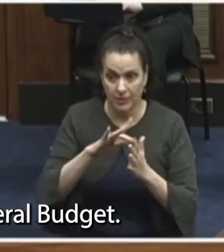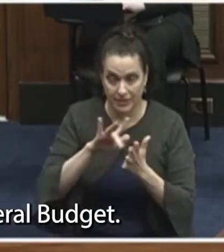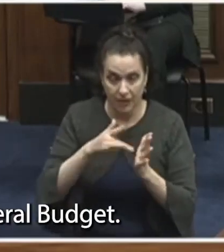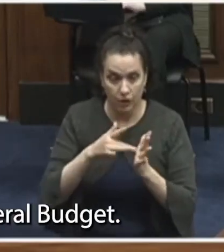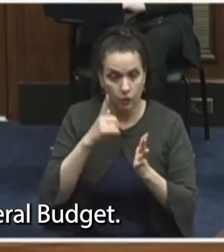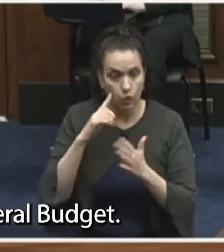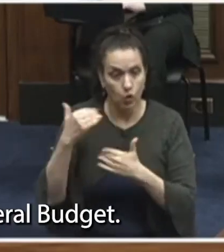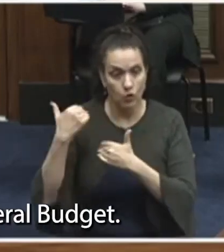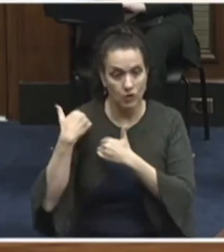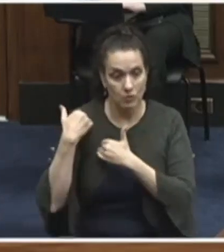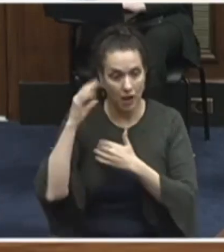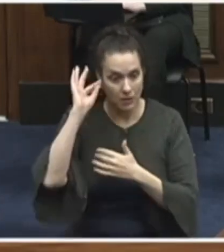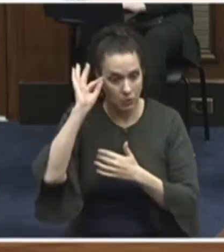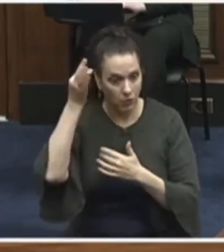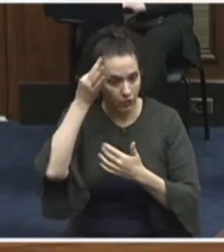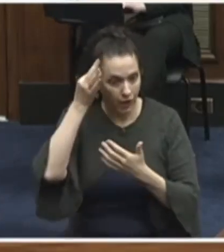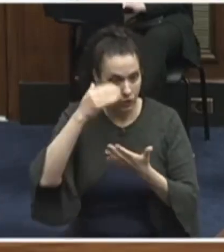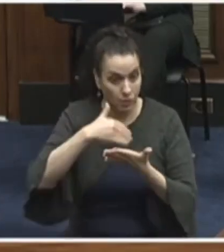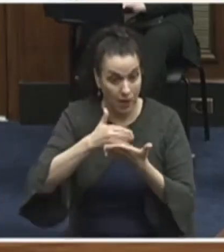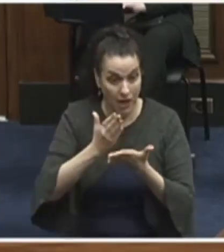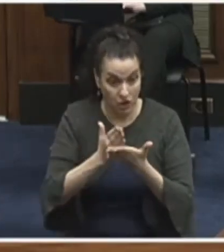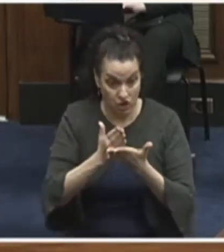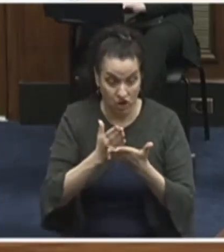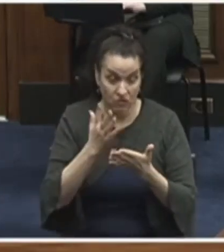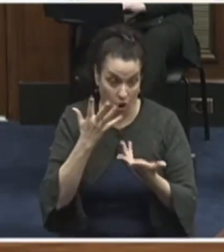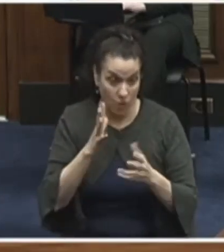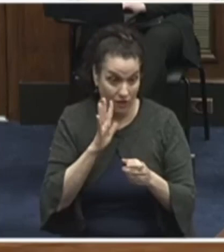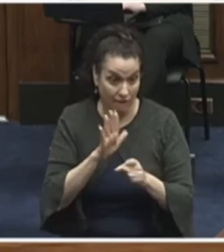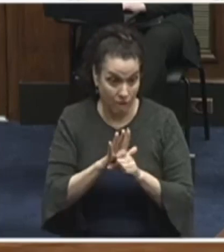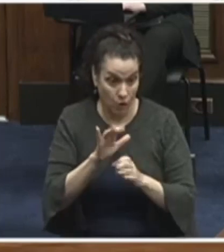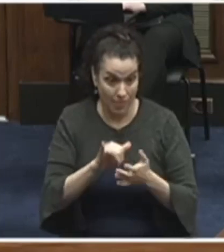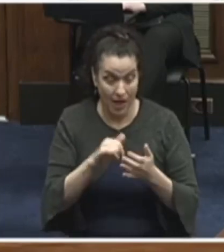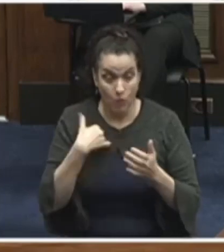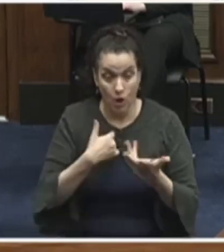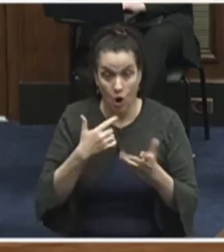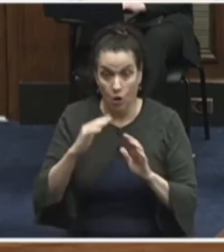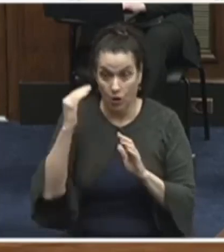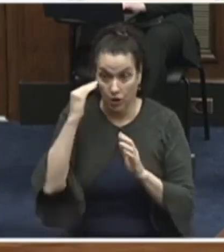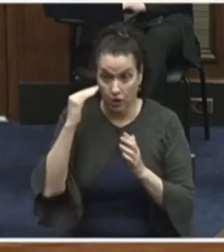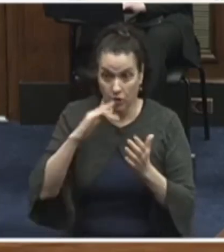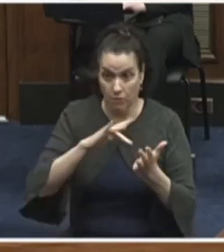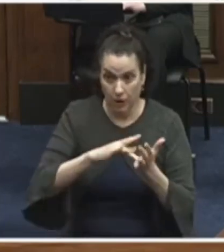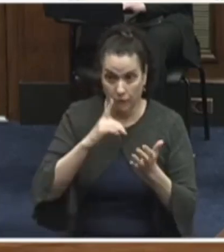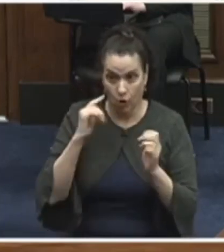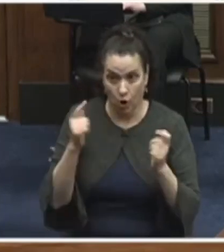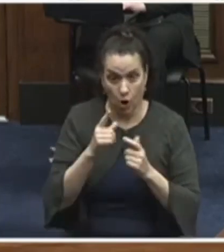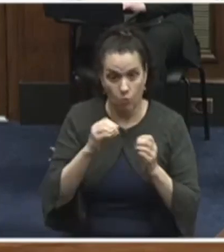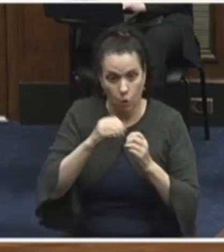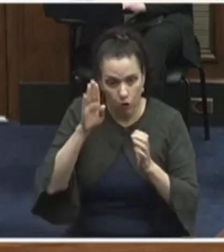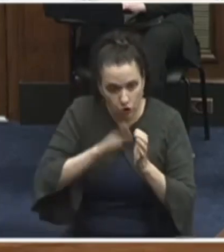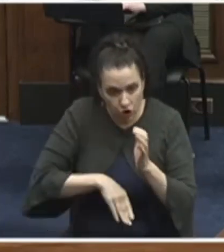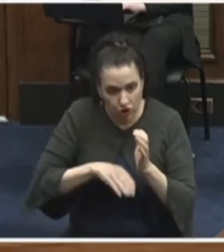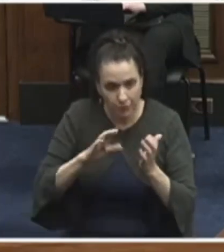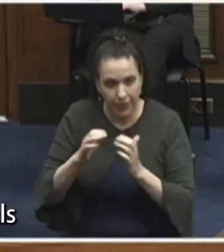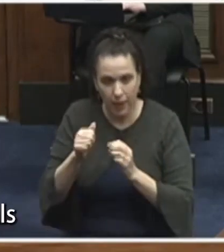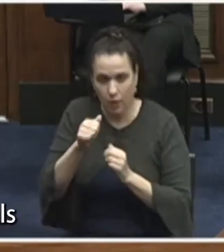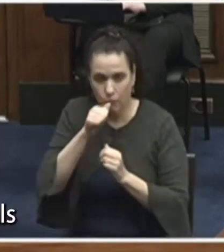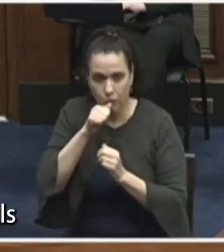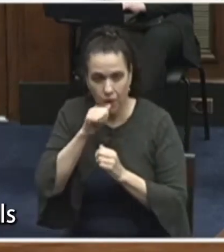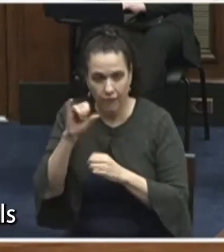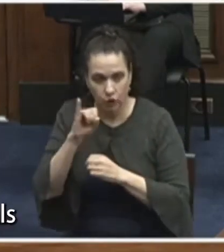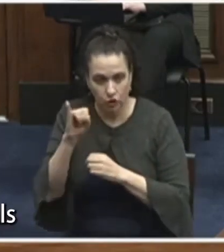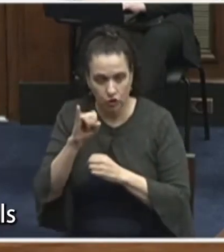Responsible Federal Budget. We also know that Medicare for all is much cheaper than private insurance. Dr. Collins,